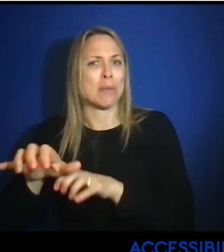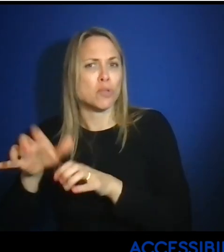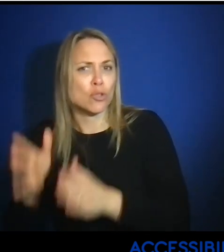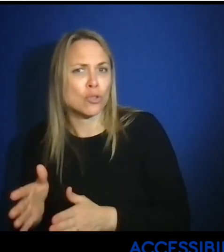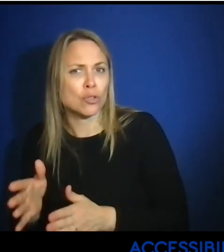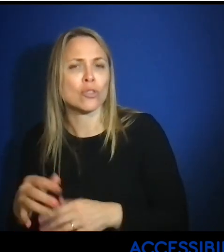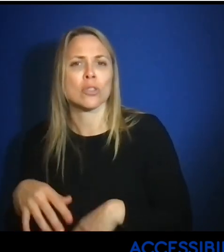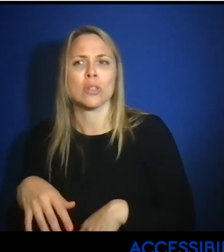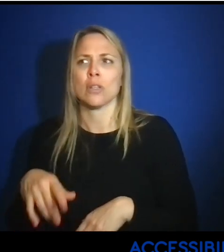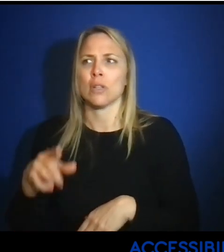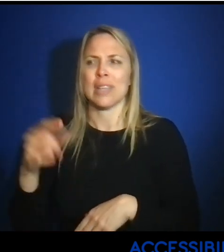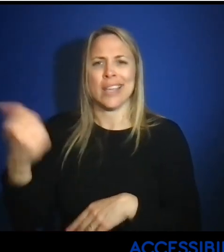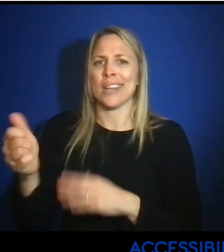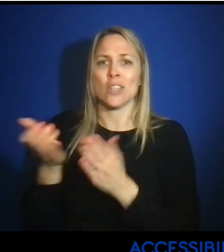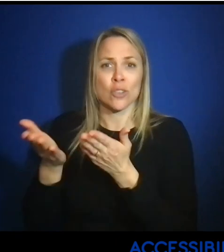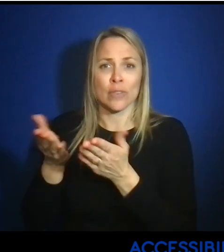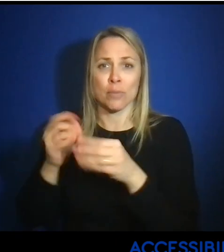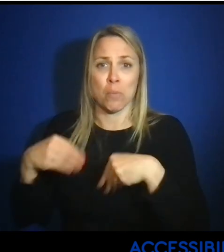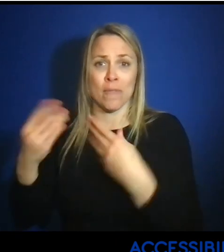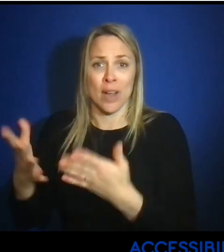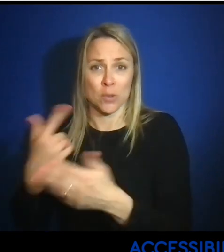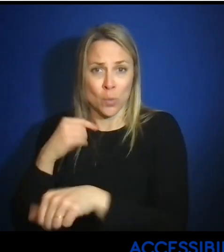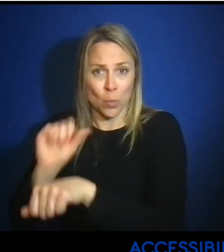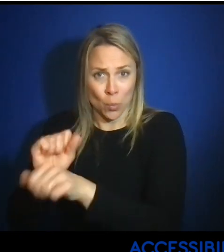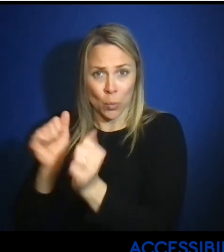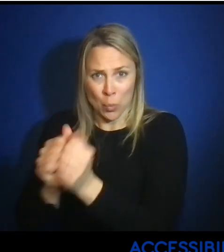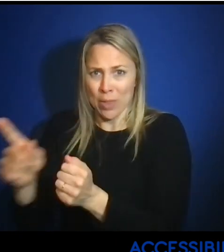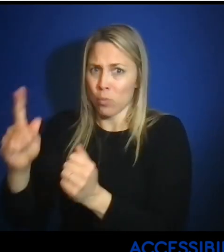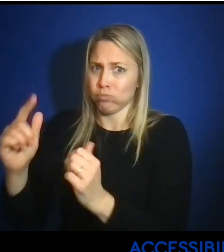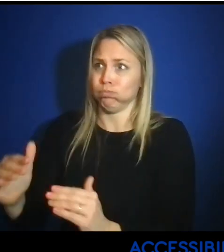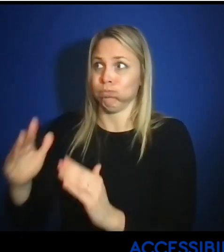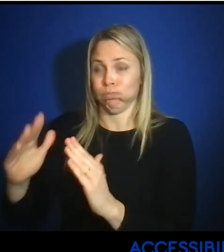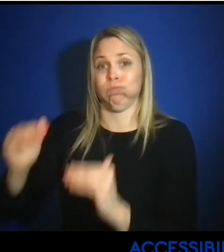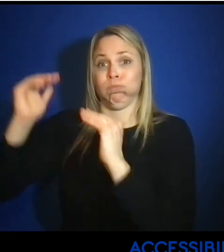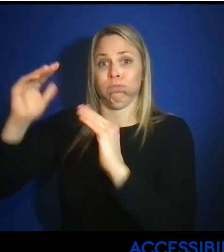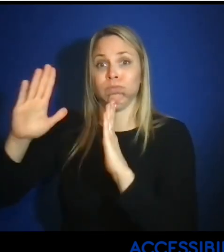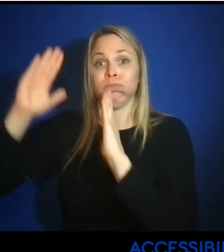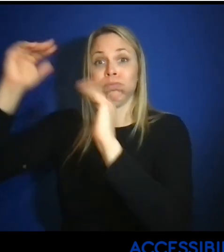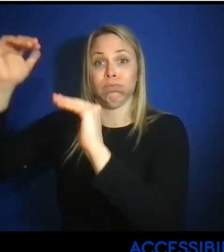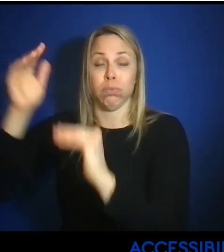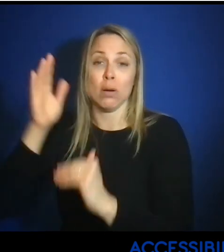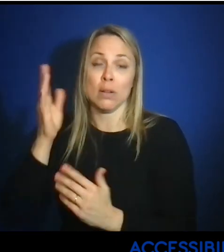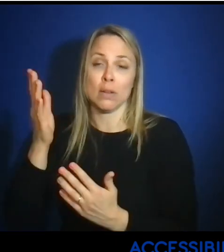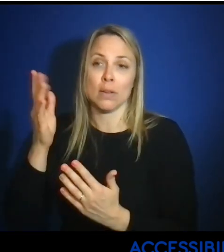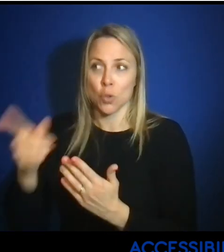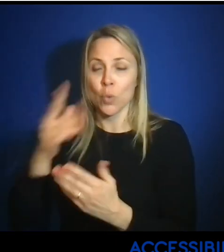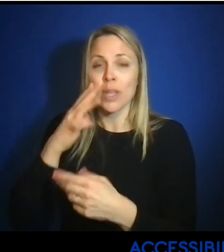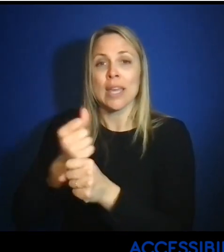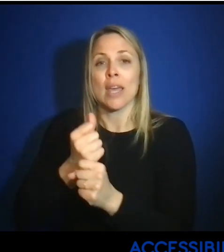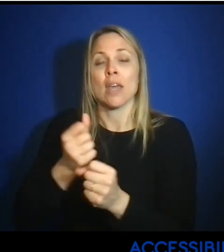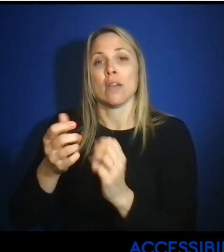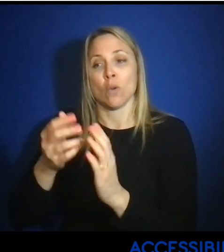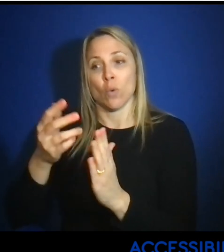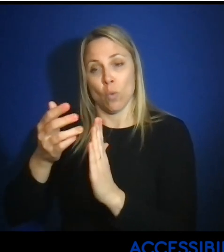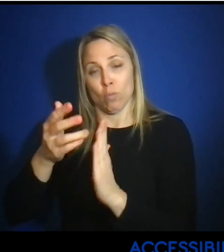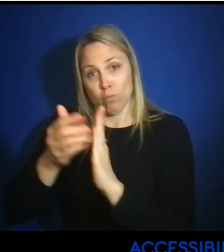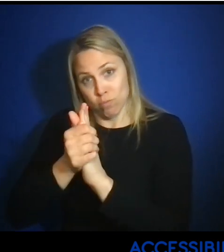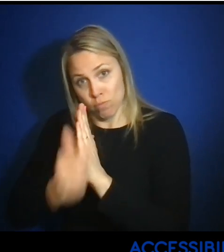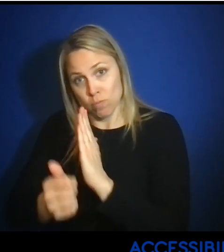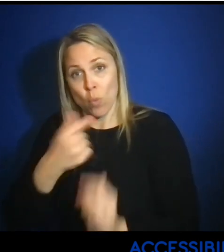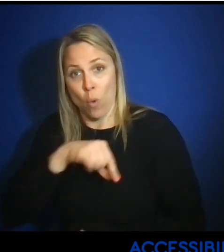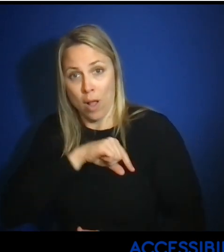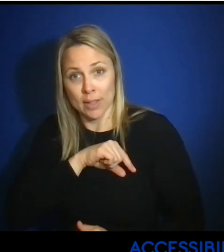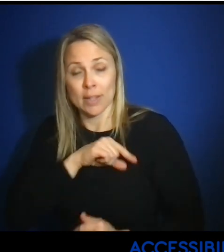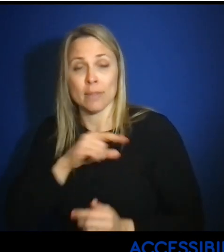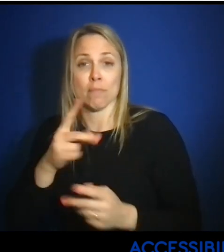captioners and the service providers that we work with. So you're going to get high quality product and service delivery,